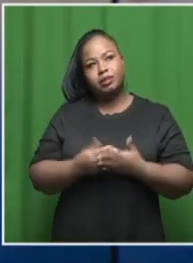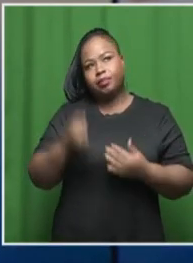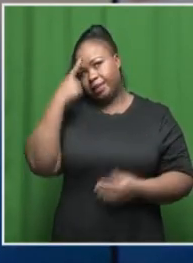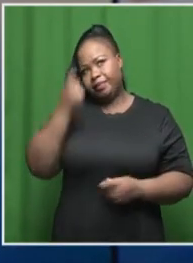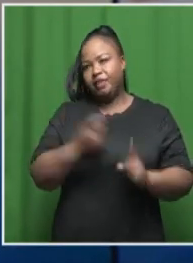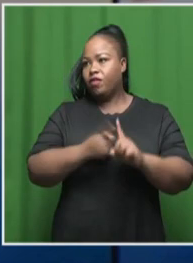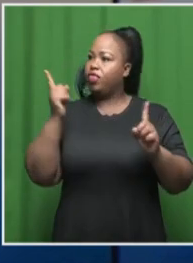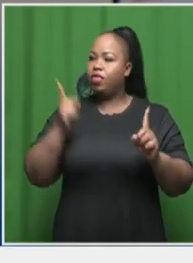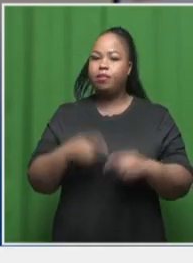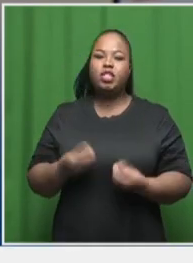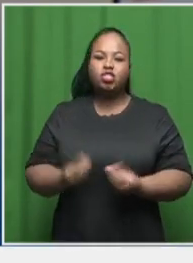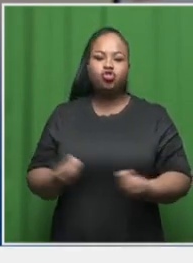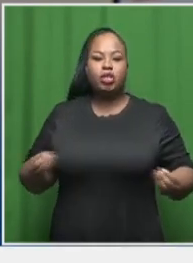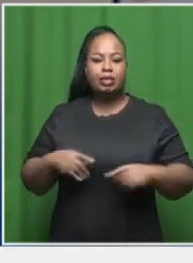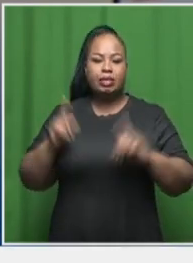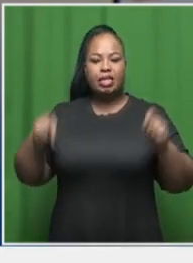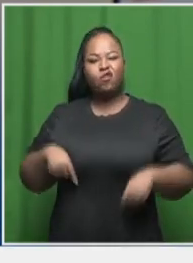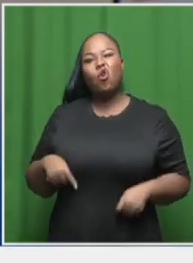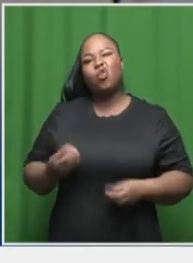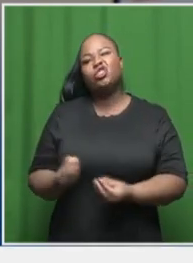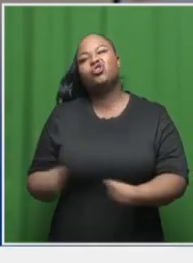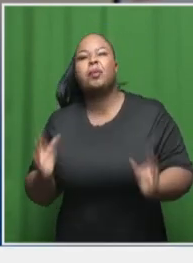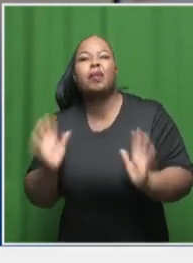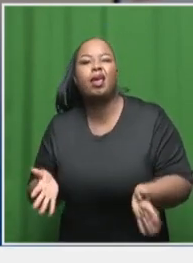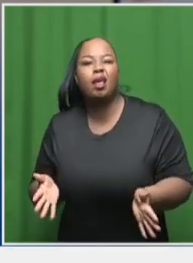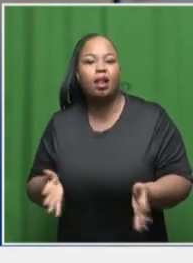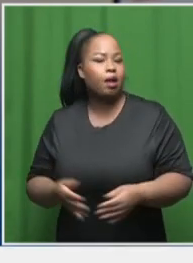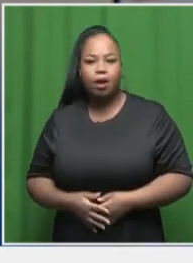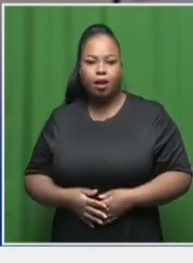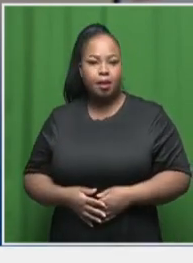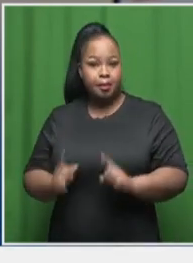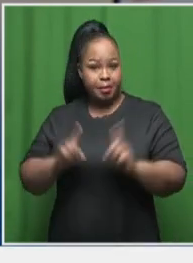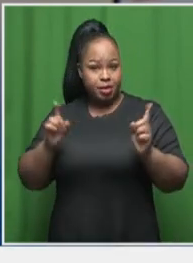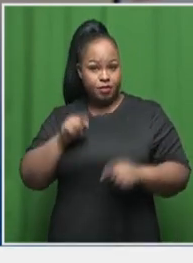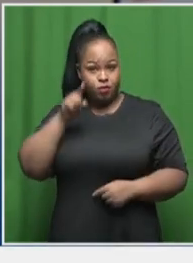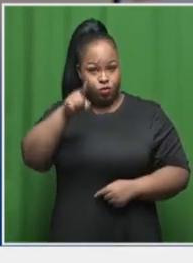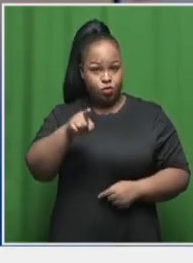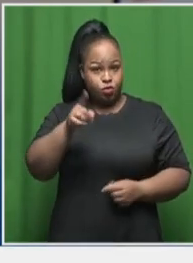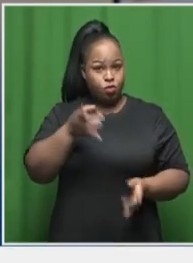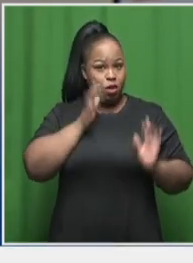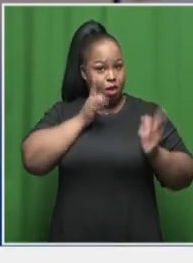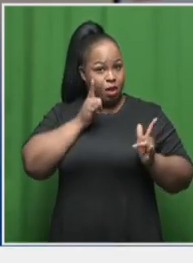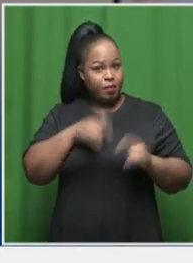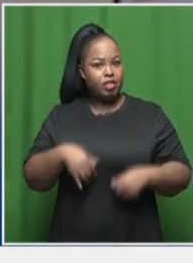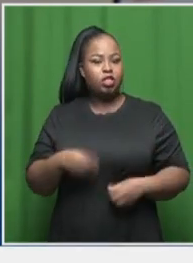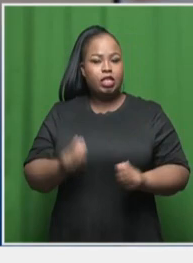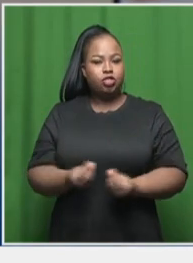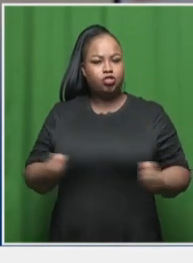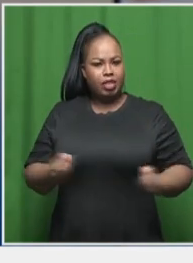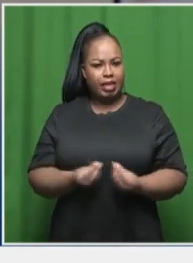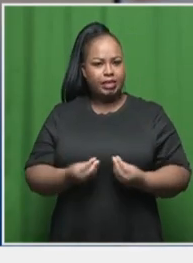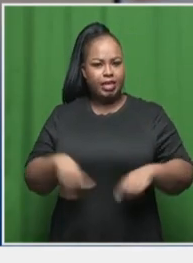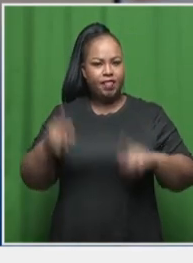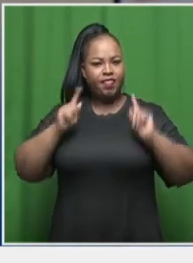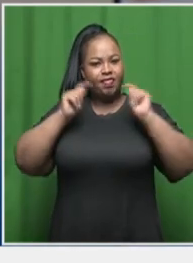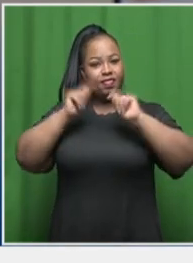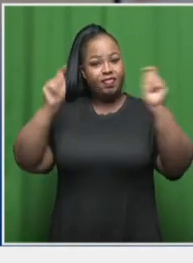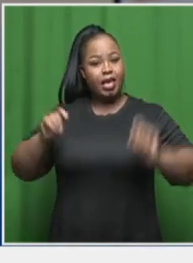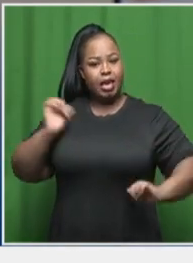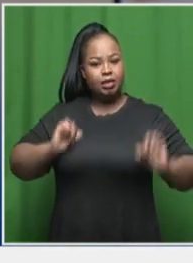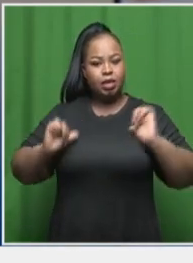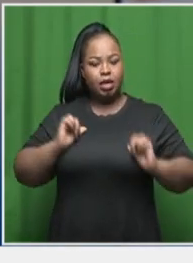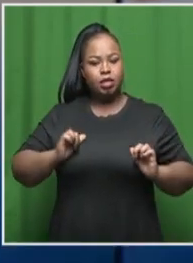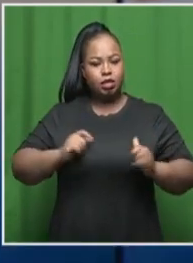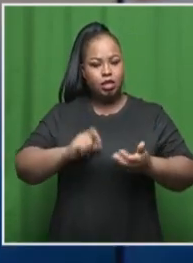about children's theater where they think, oh, it's for children. Yeah. But if you do come and watch a children's theater as an adult, the script is